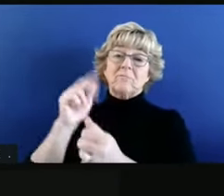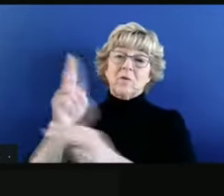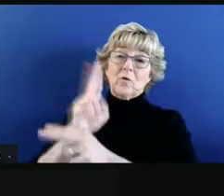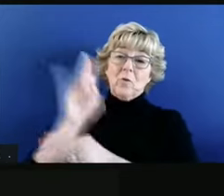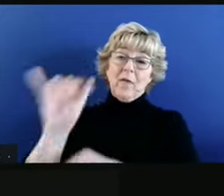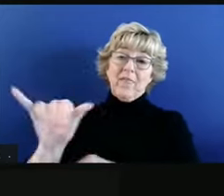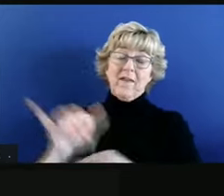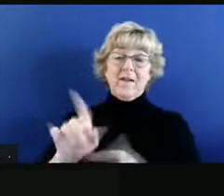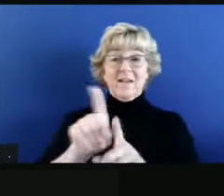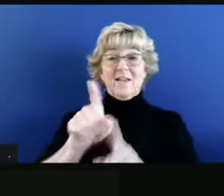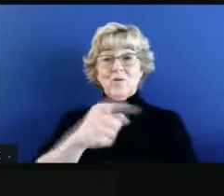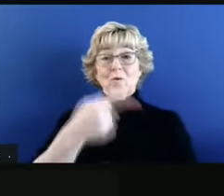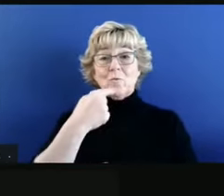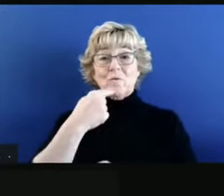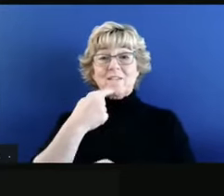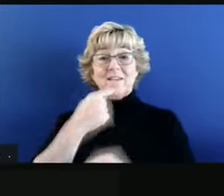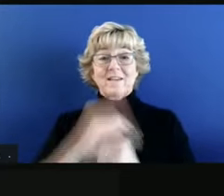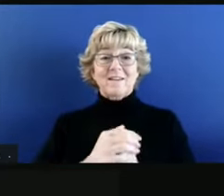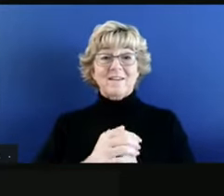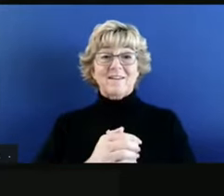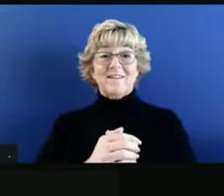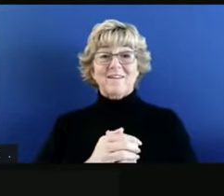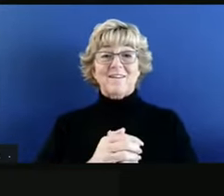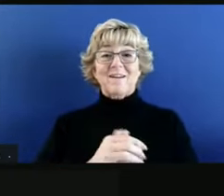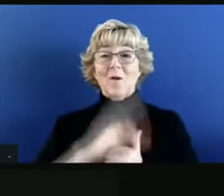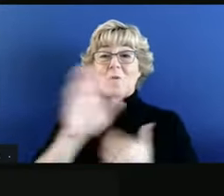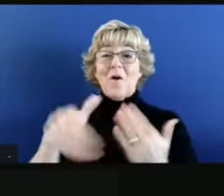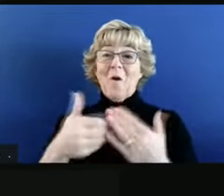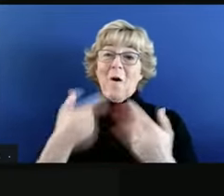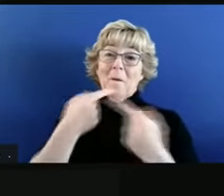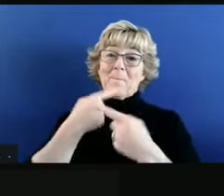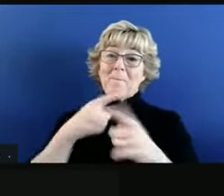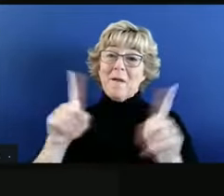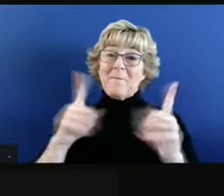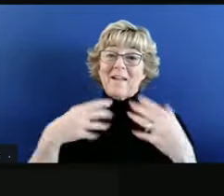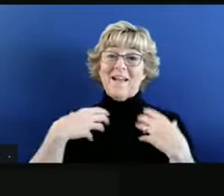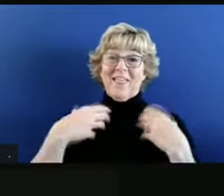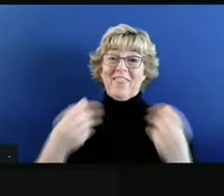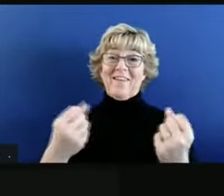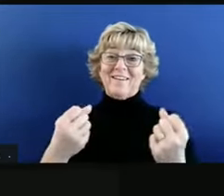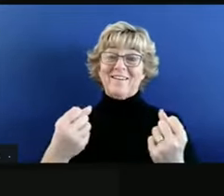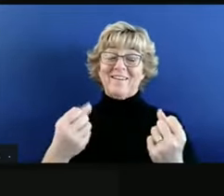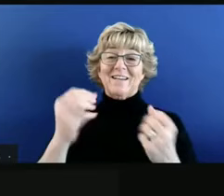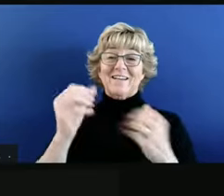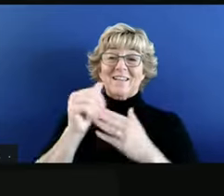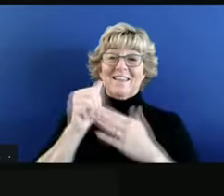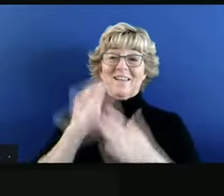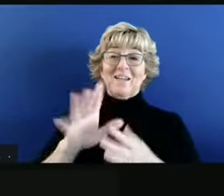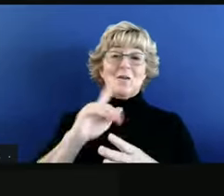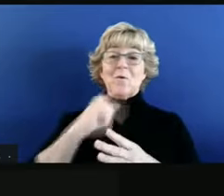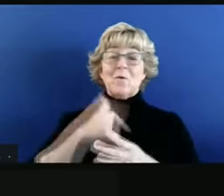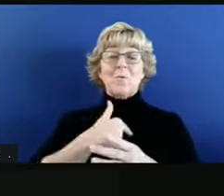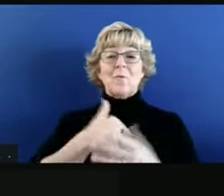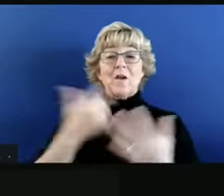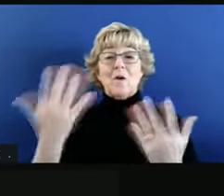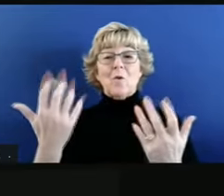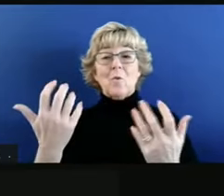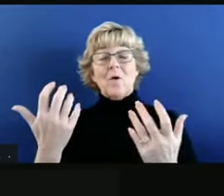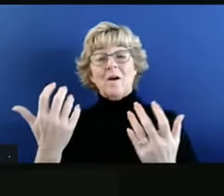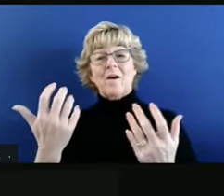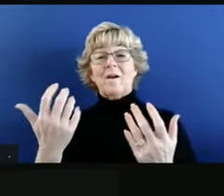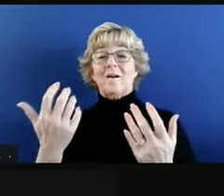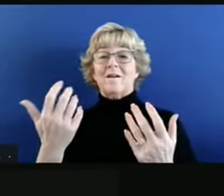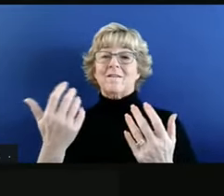but as you have said, with all of public health and where we as public health leaders really lean on is that